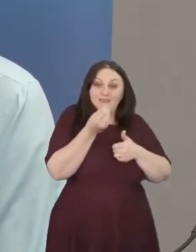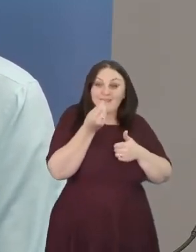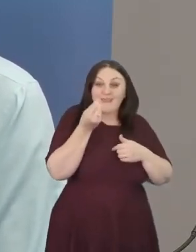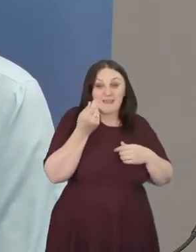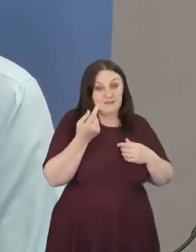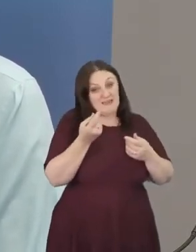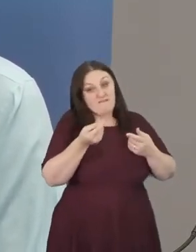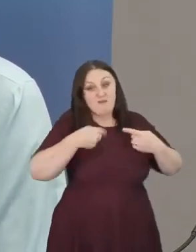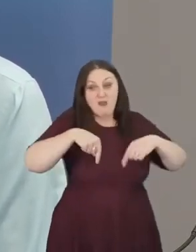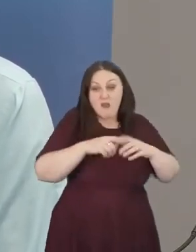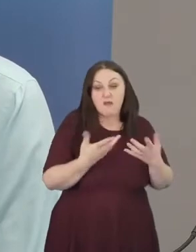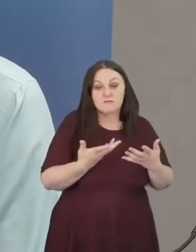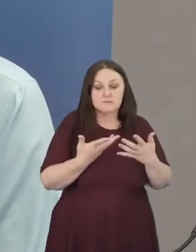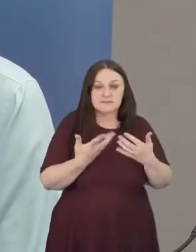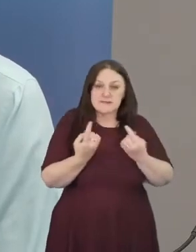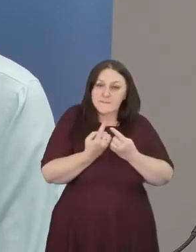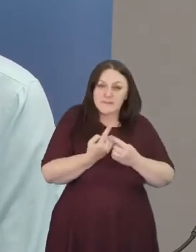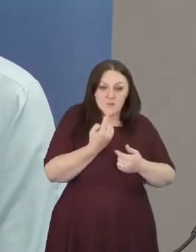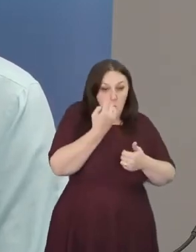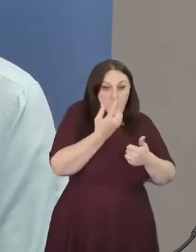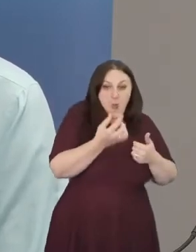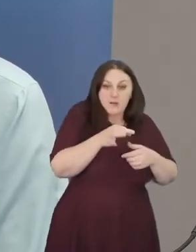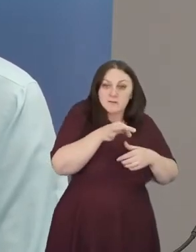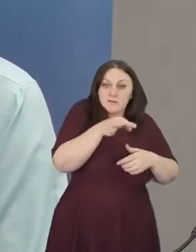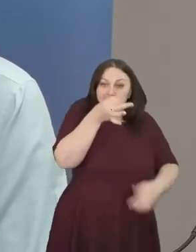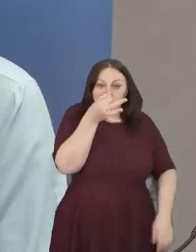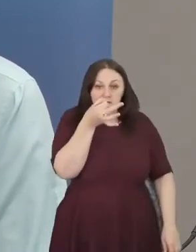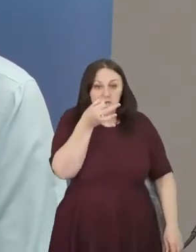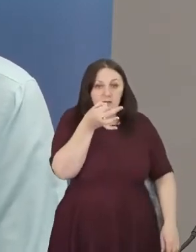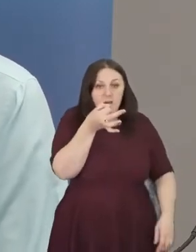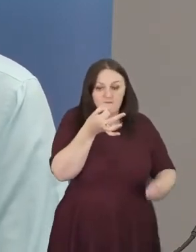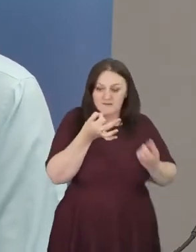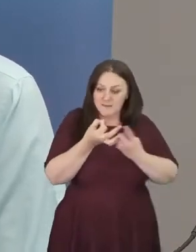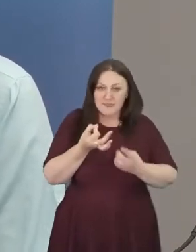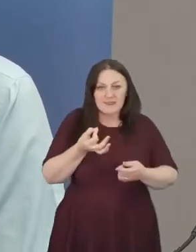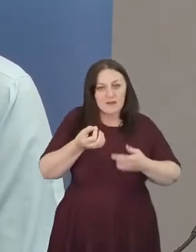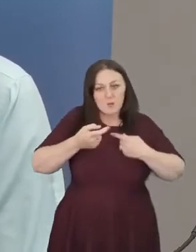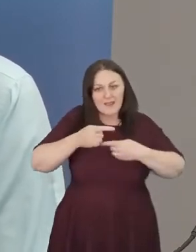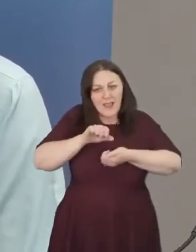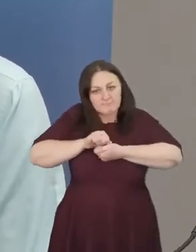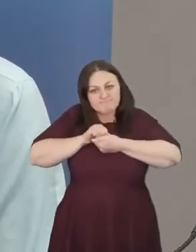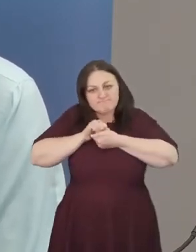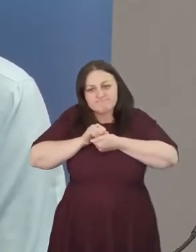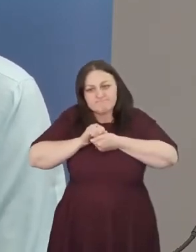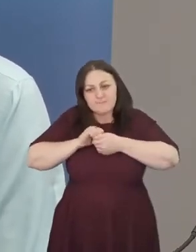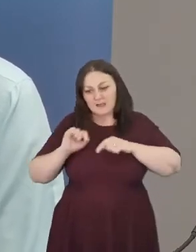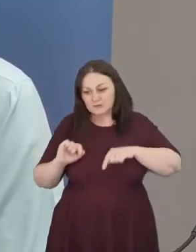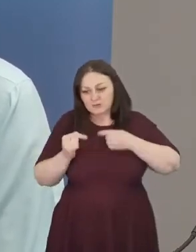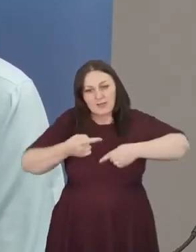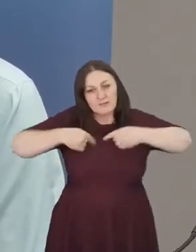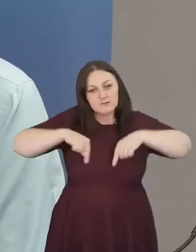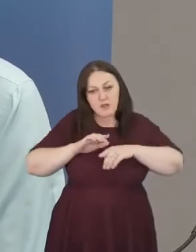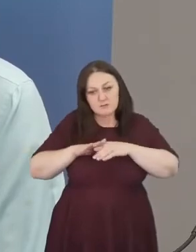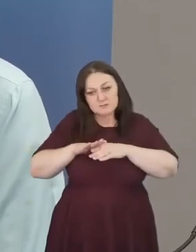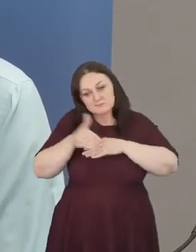take home, a challenge for action, in the light of what we hear this afternoon.